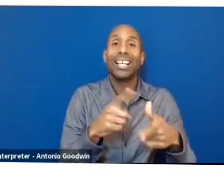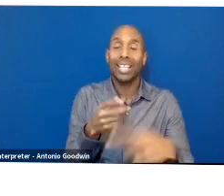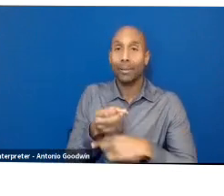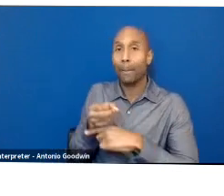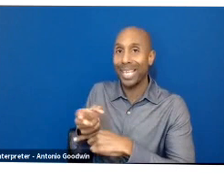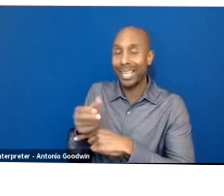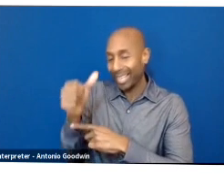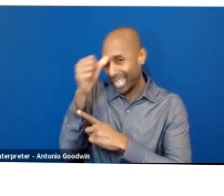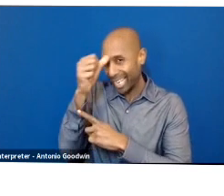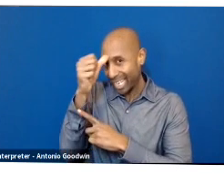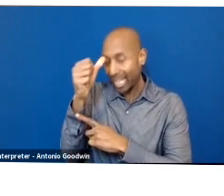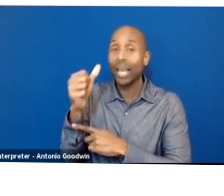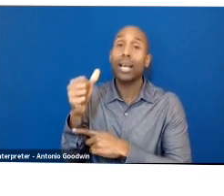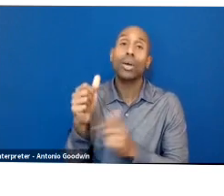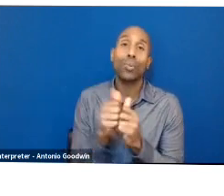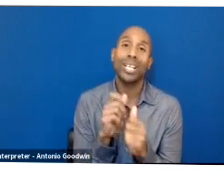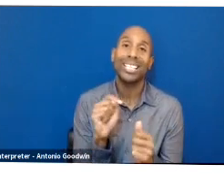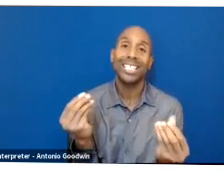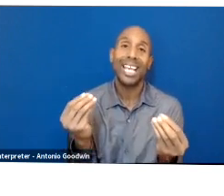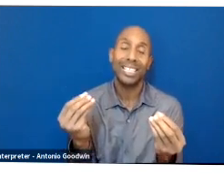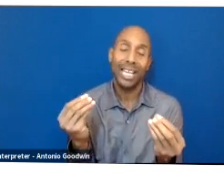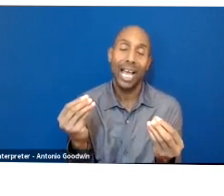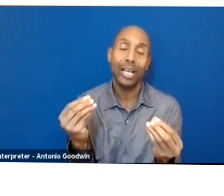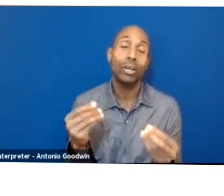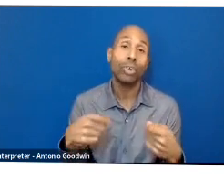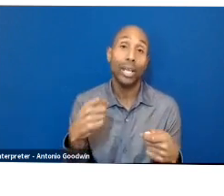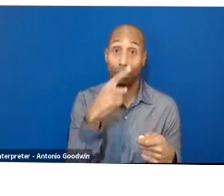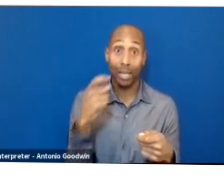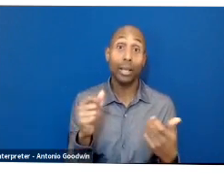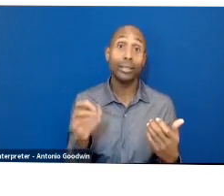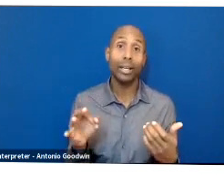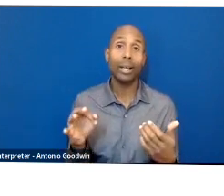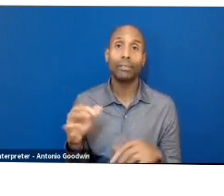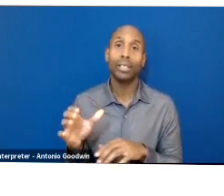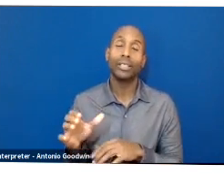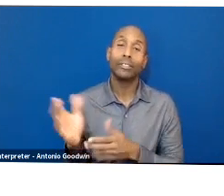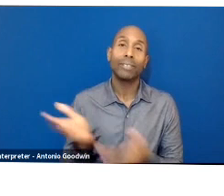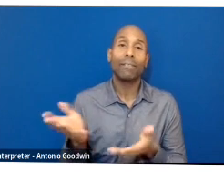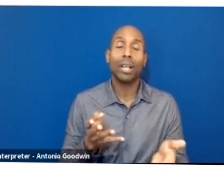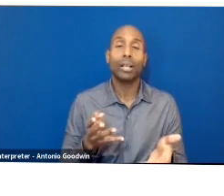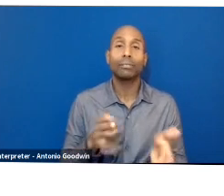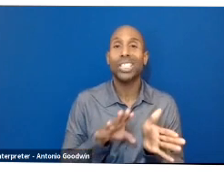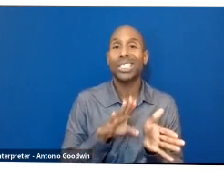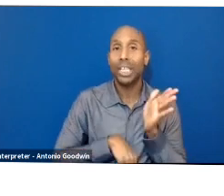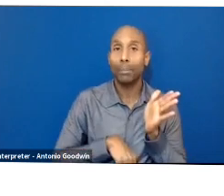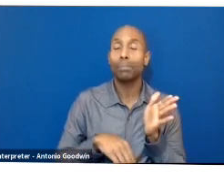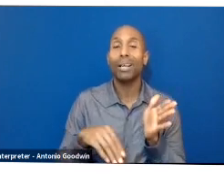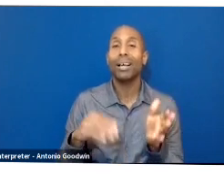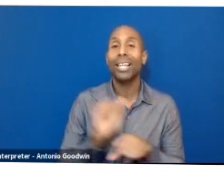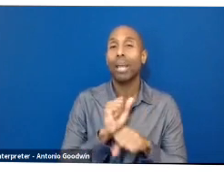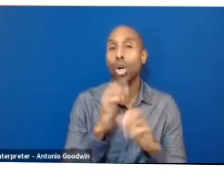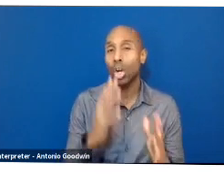trade because of this influx of cheap labor, of forced enslaved Africans, as well as huge